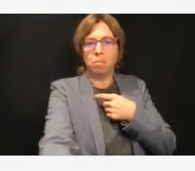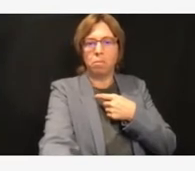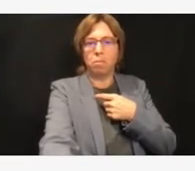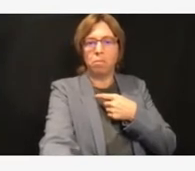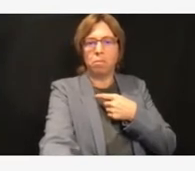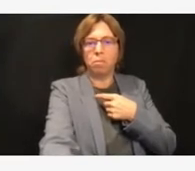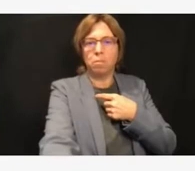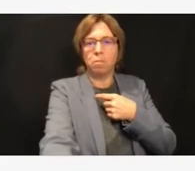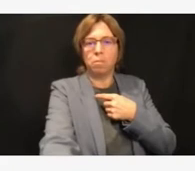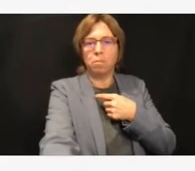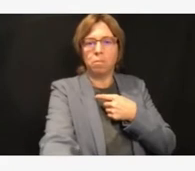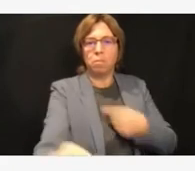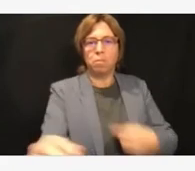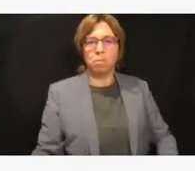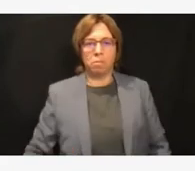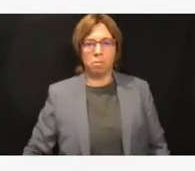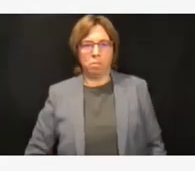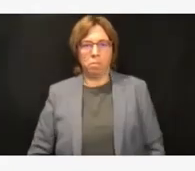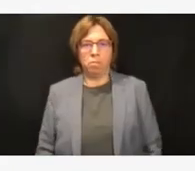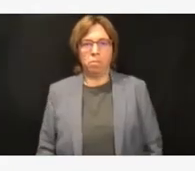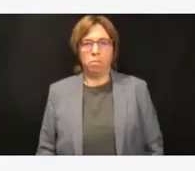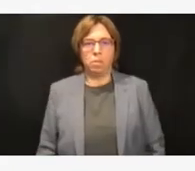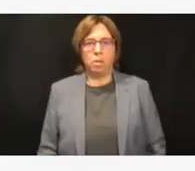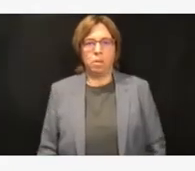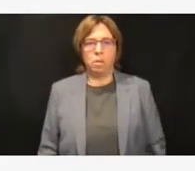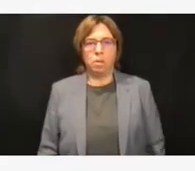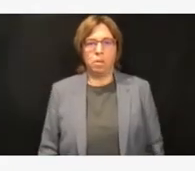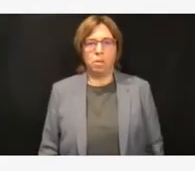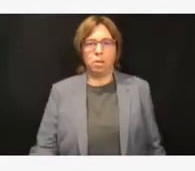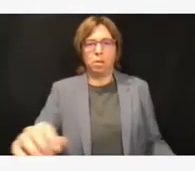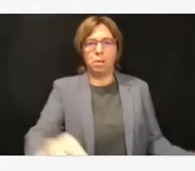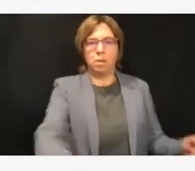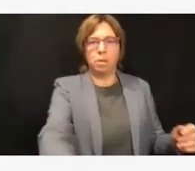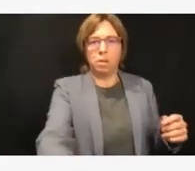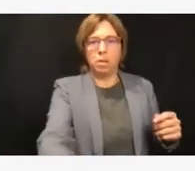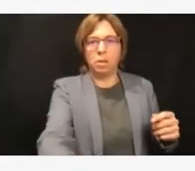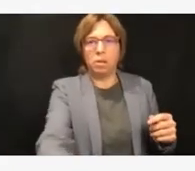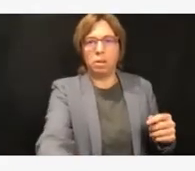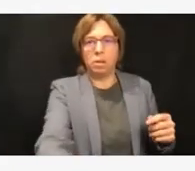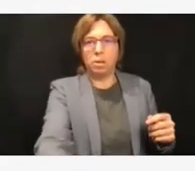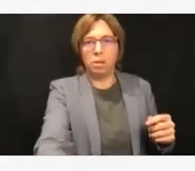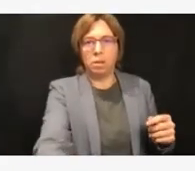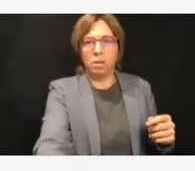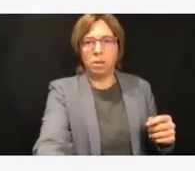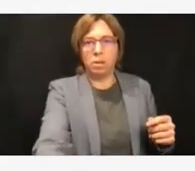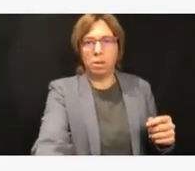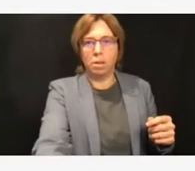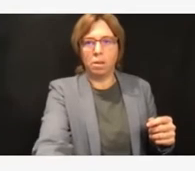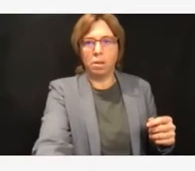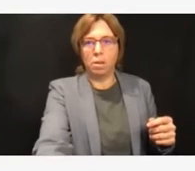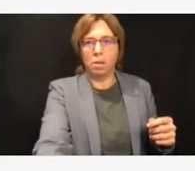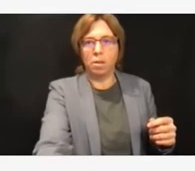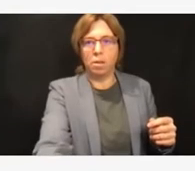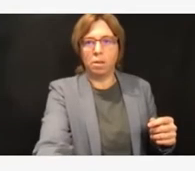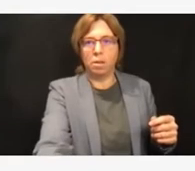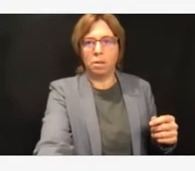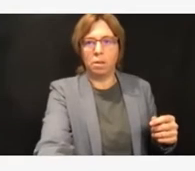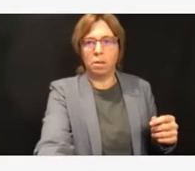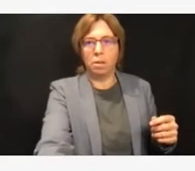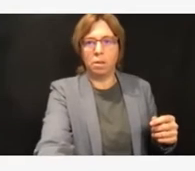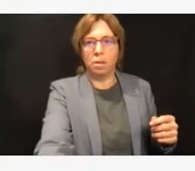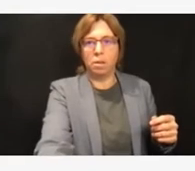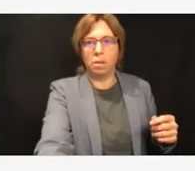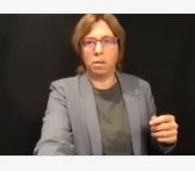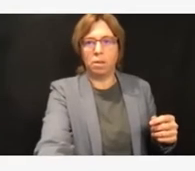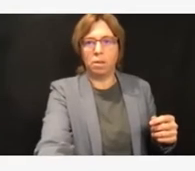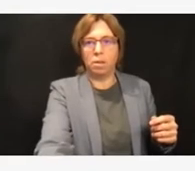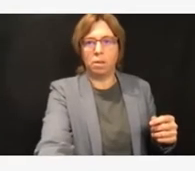unless you are speaking. ASL interpretation is available today. Search for ASL interpreter and hover over the three little dots in